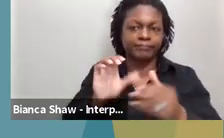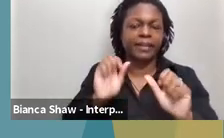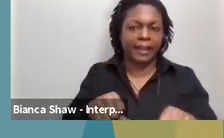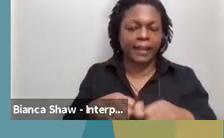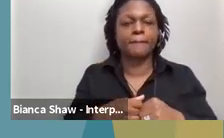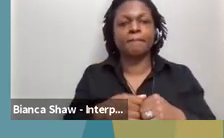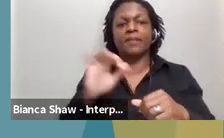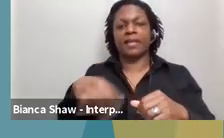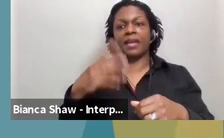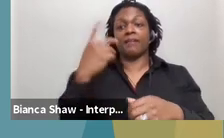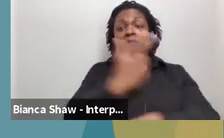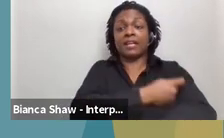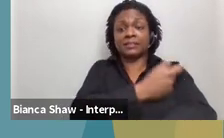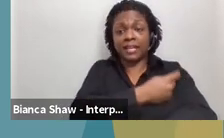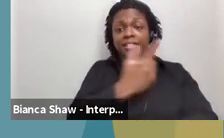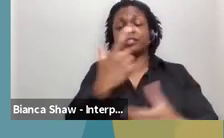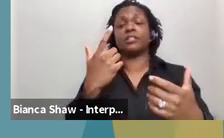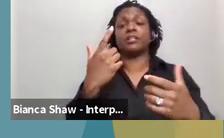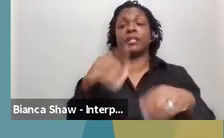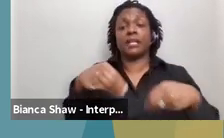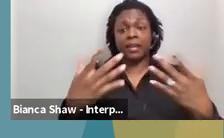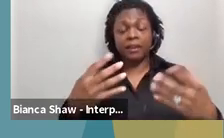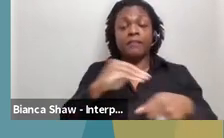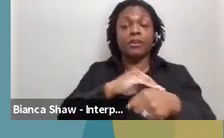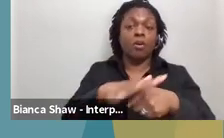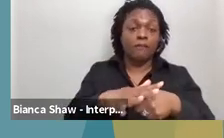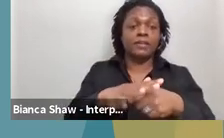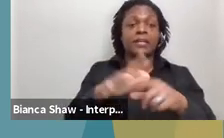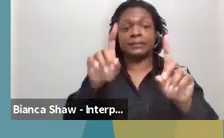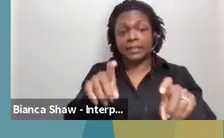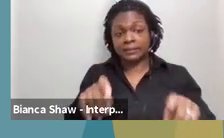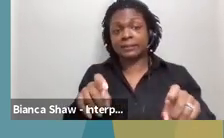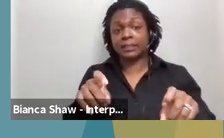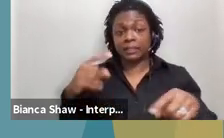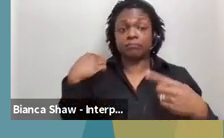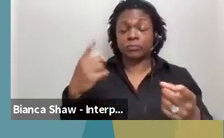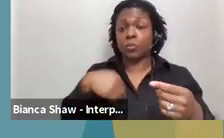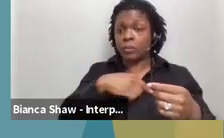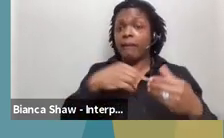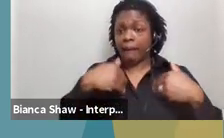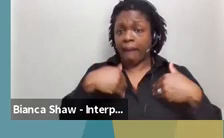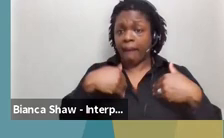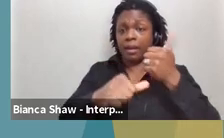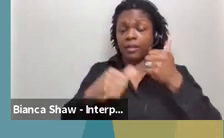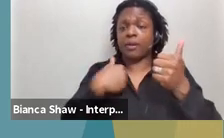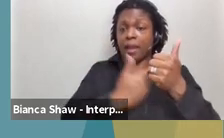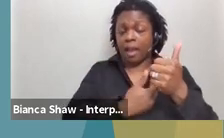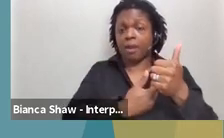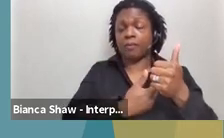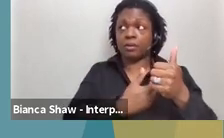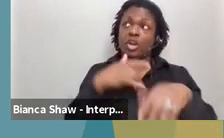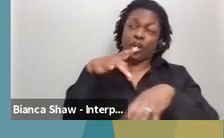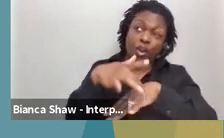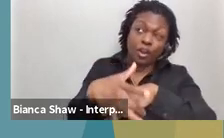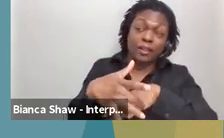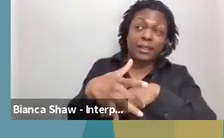administration, um, COVID testing. We have had under our early periodic screening and